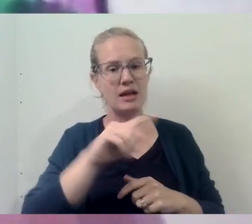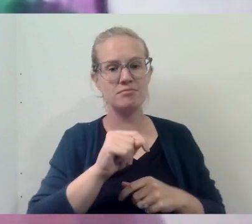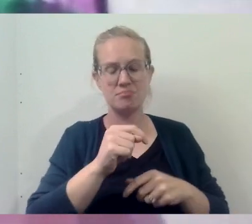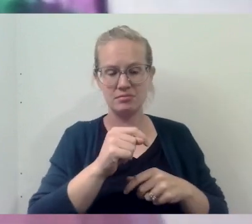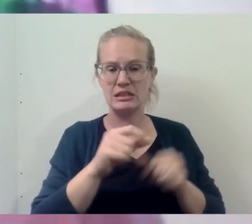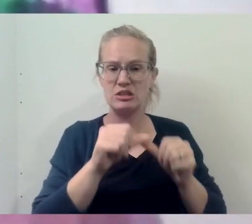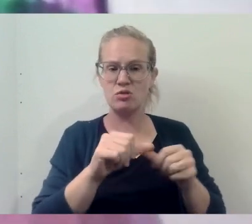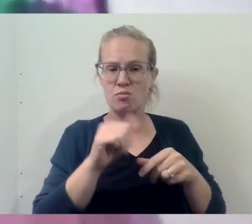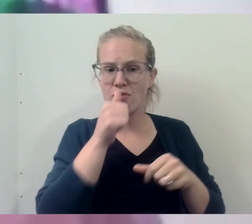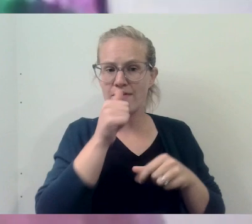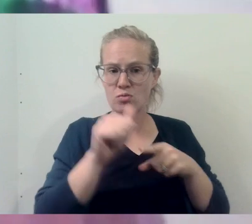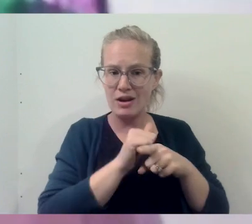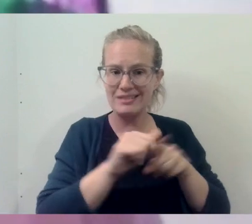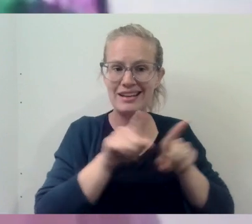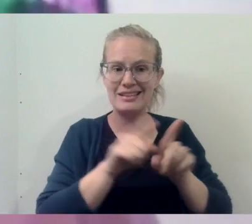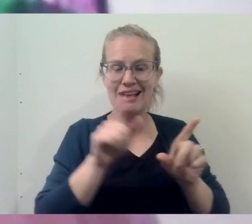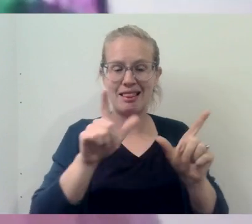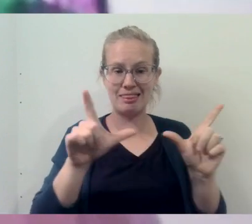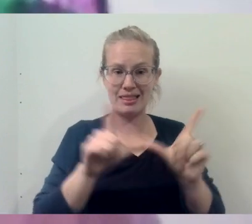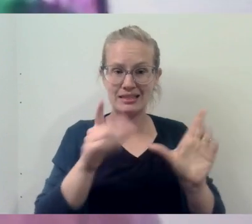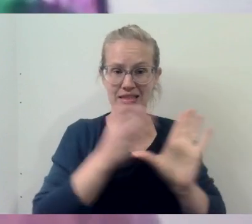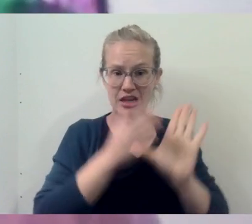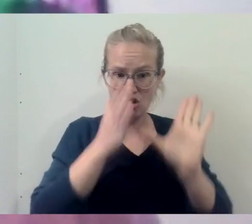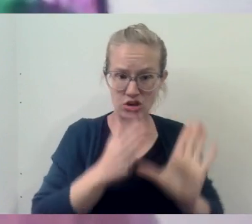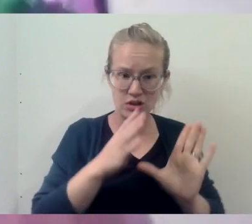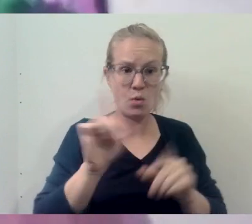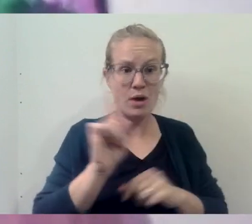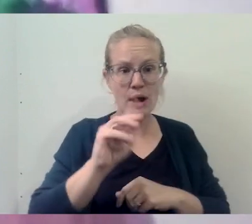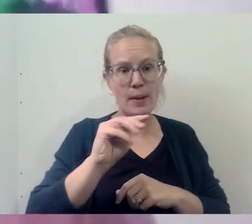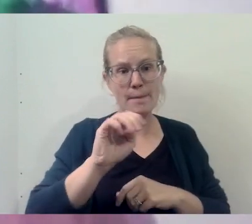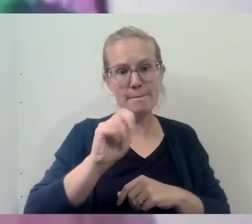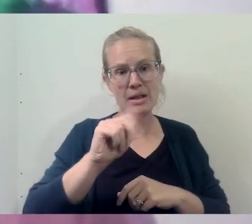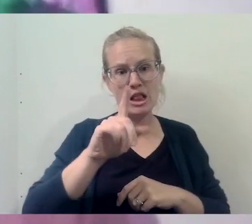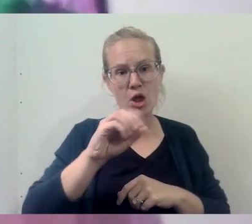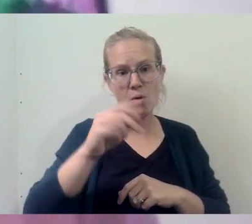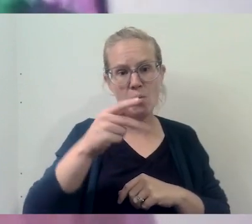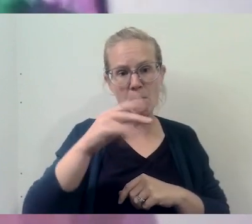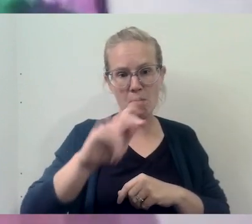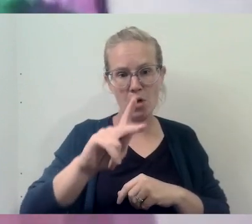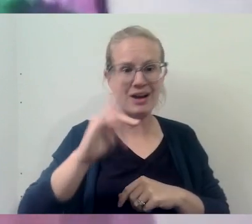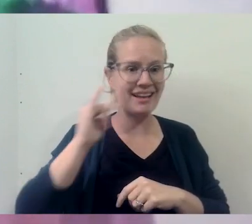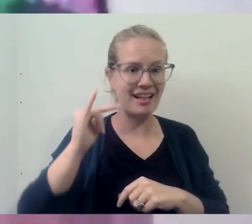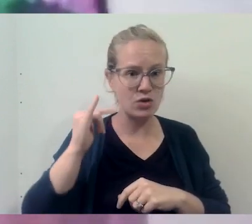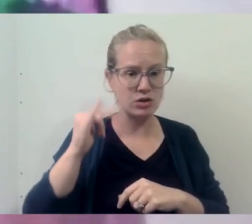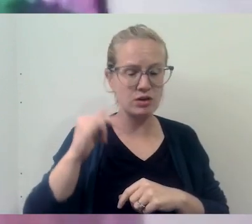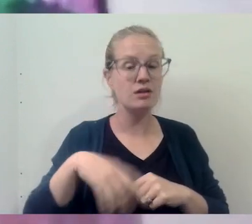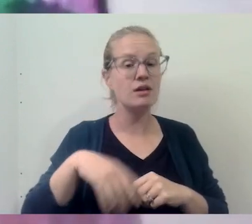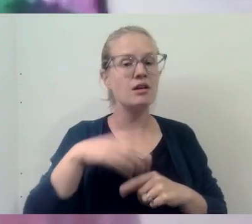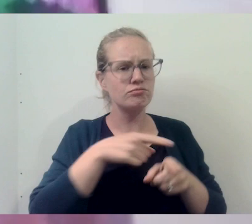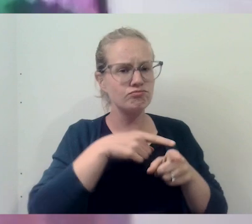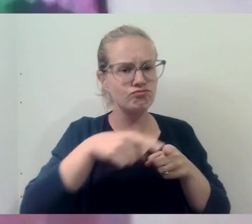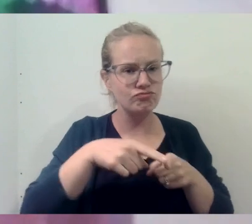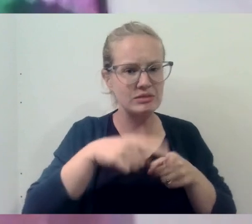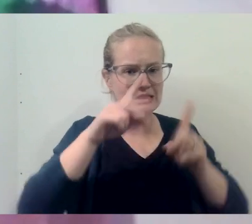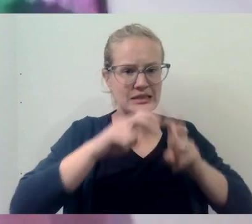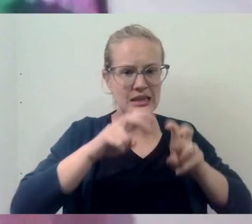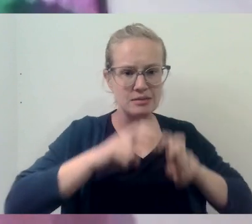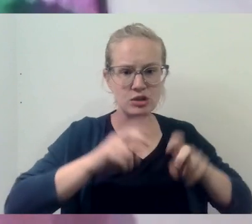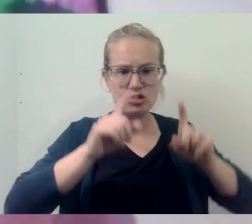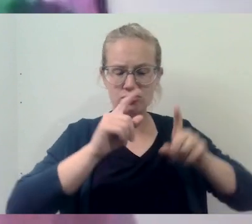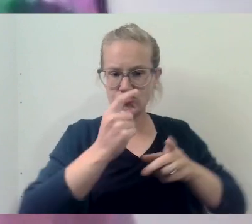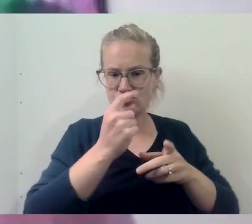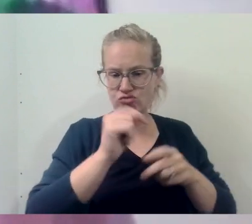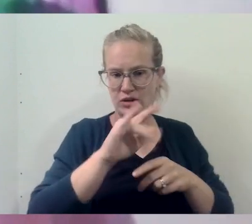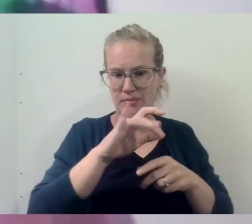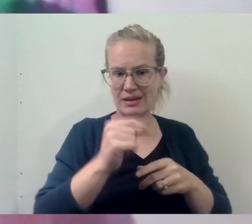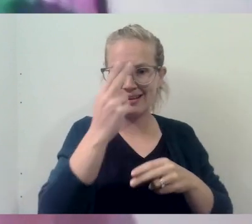private practice as a licensed psychologist in Menlo Park, California, where he specializes in assessment and treatment of